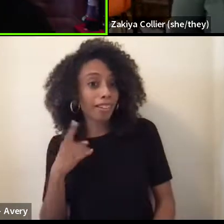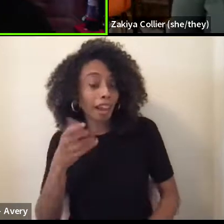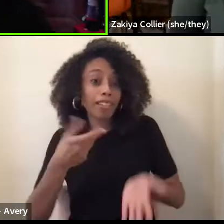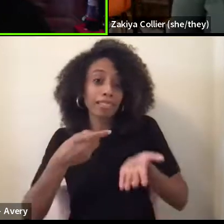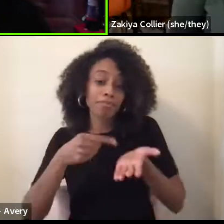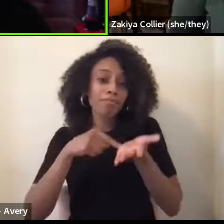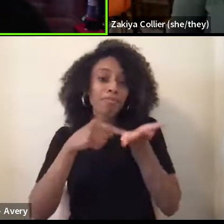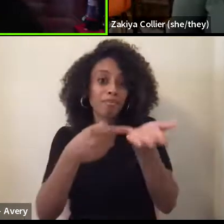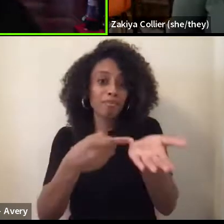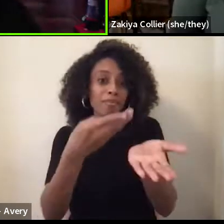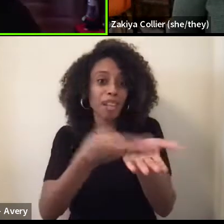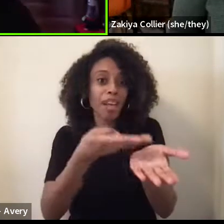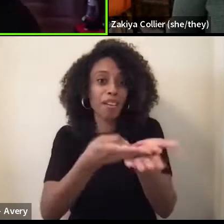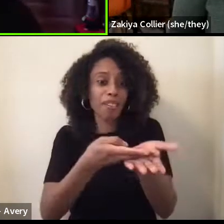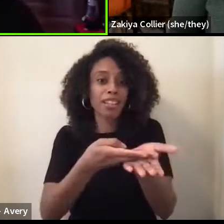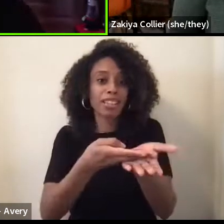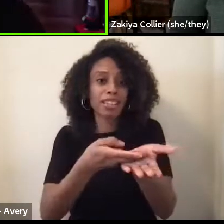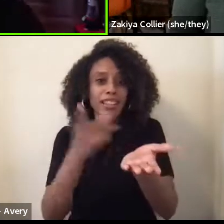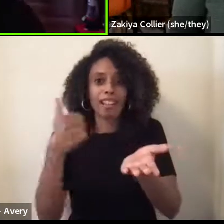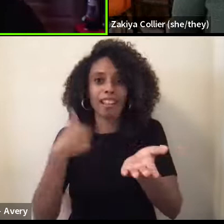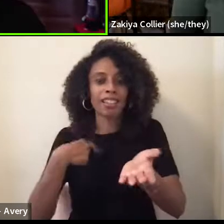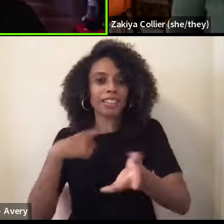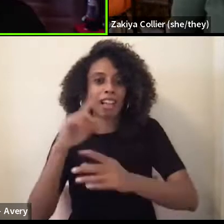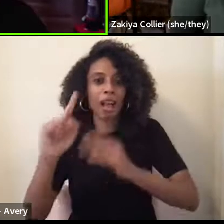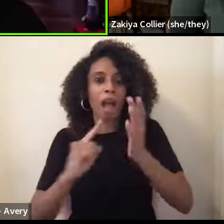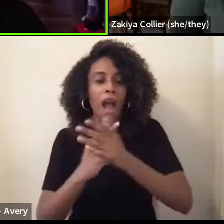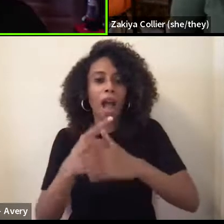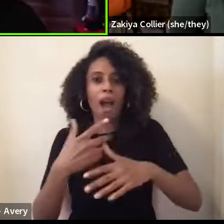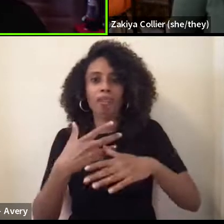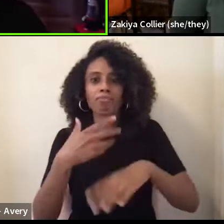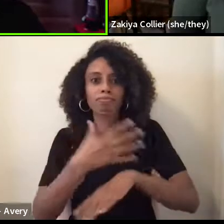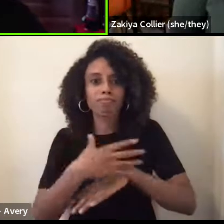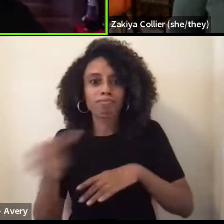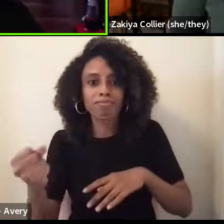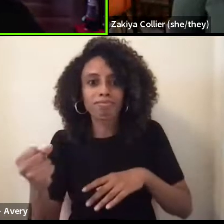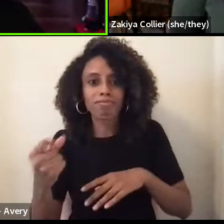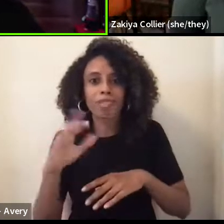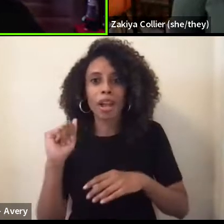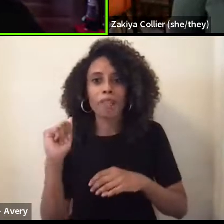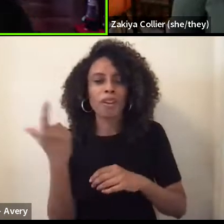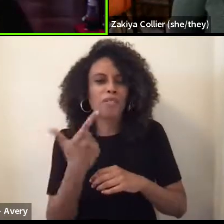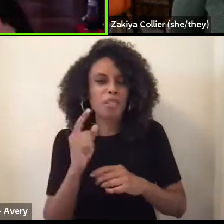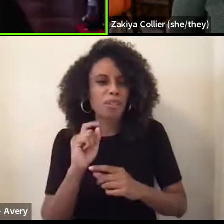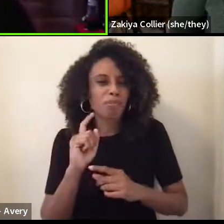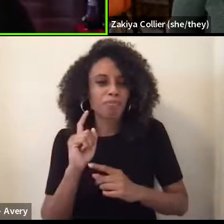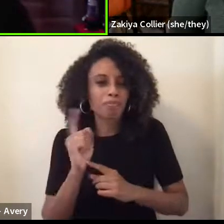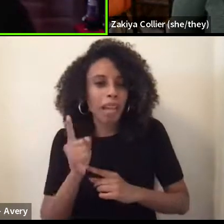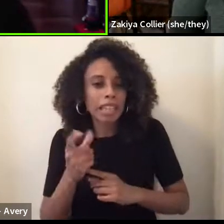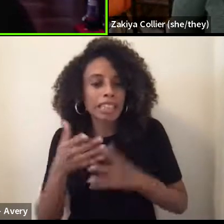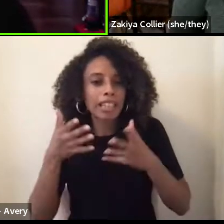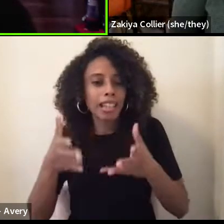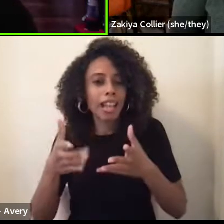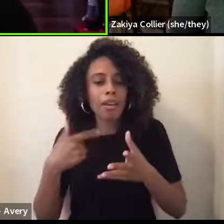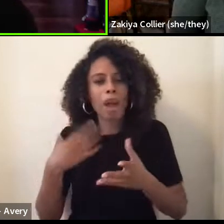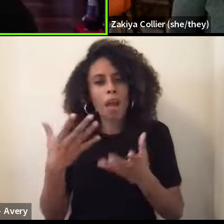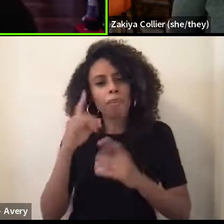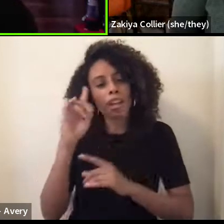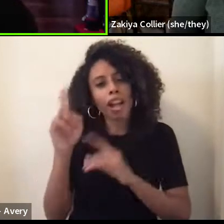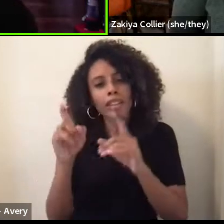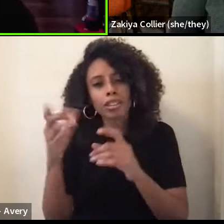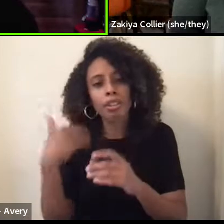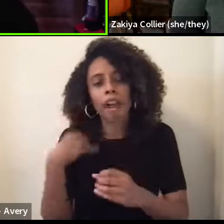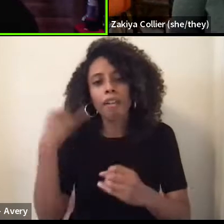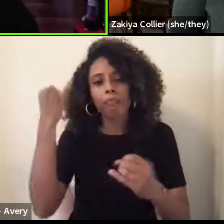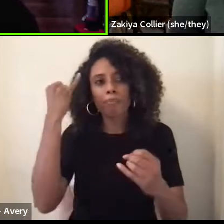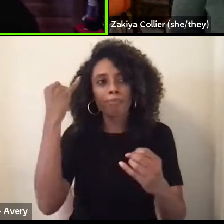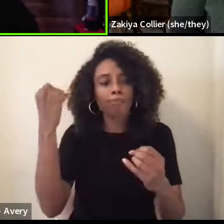Yeah, we, we blew through this hour. We only have a couple minutes left. And so I wanted to ask you if you had any thoughts or ideas that you wanted to